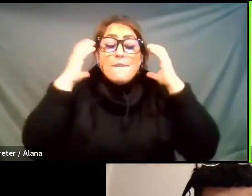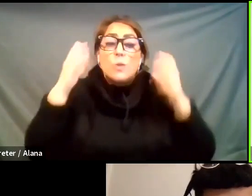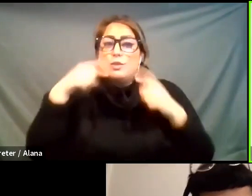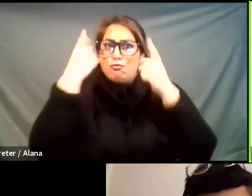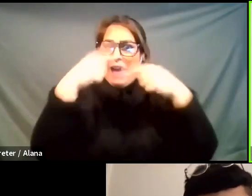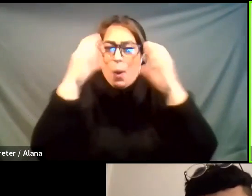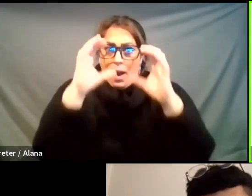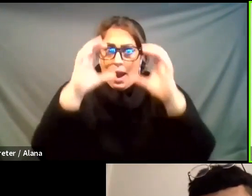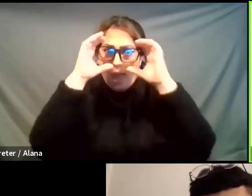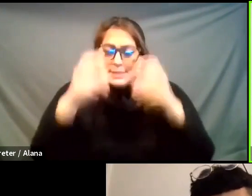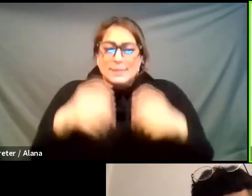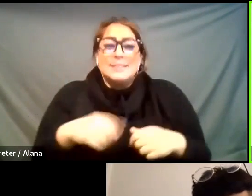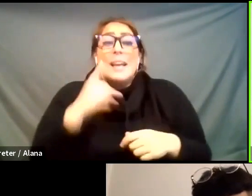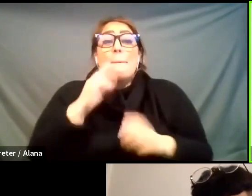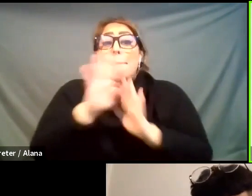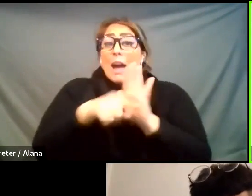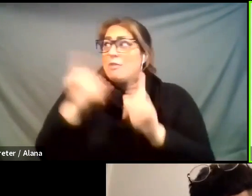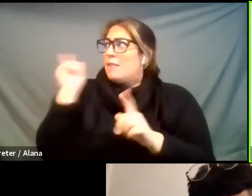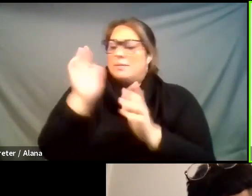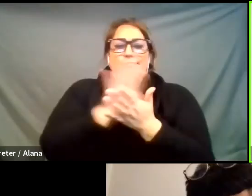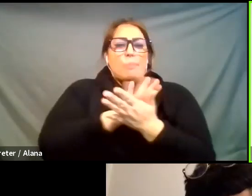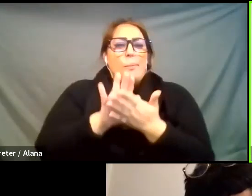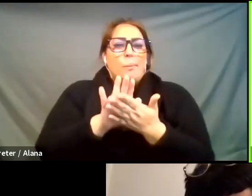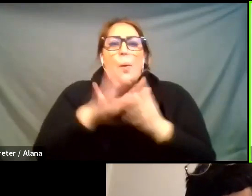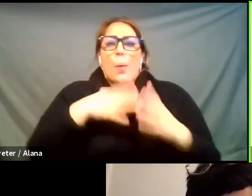and my background is white